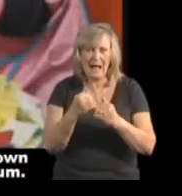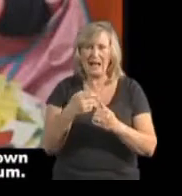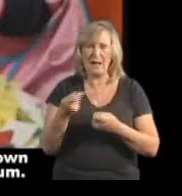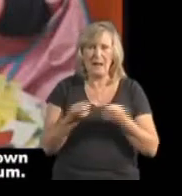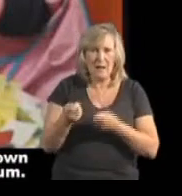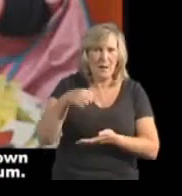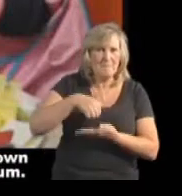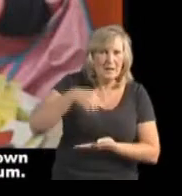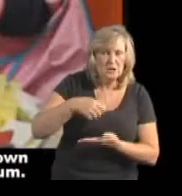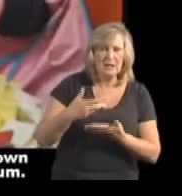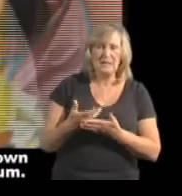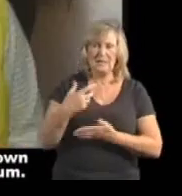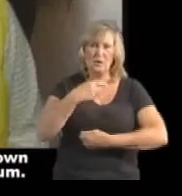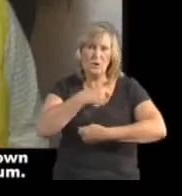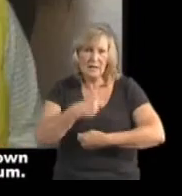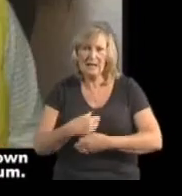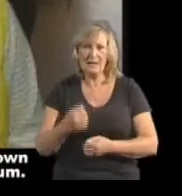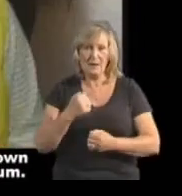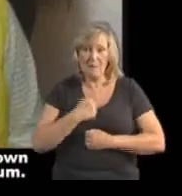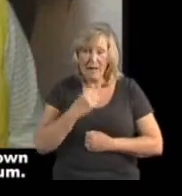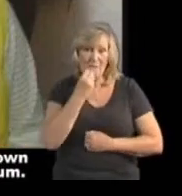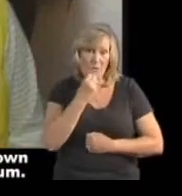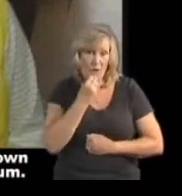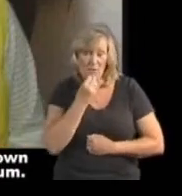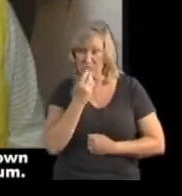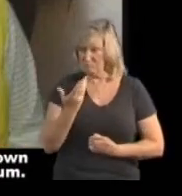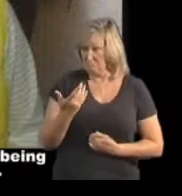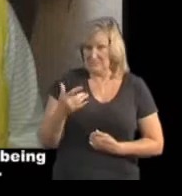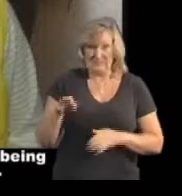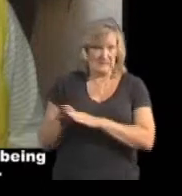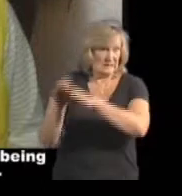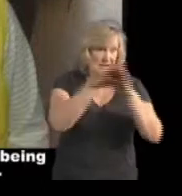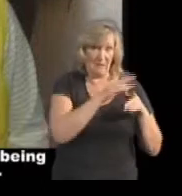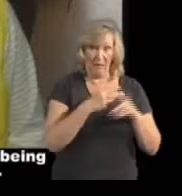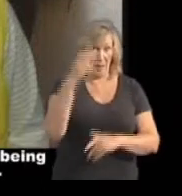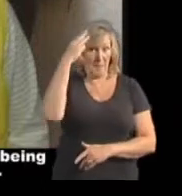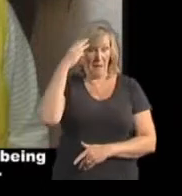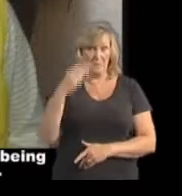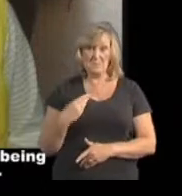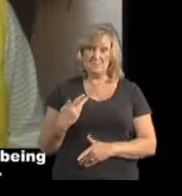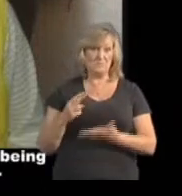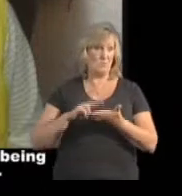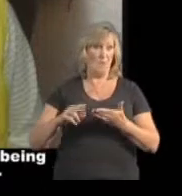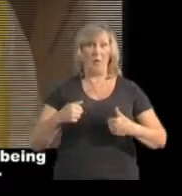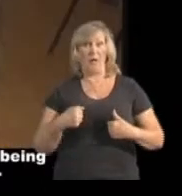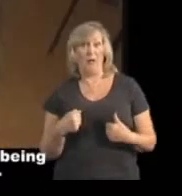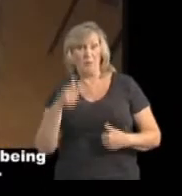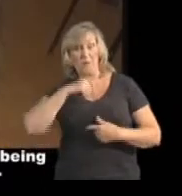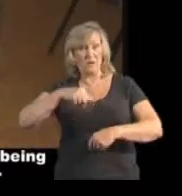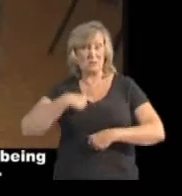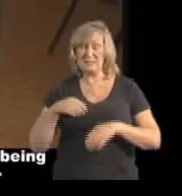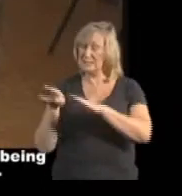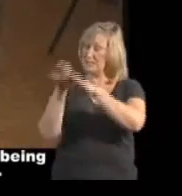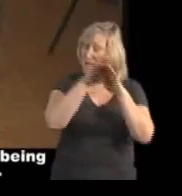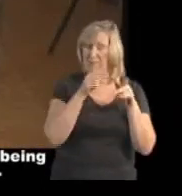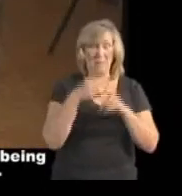my own food and I just live like any other mum, just ordinary, nothing special, just being a normal person